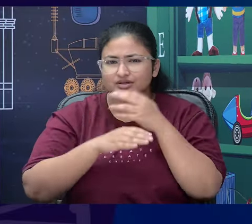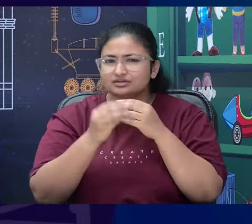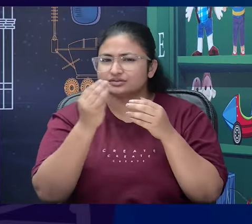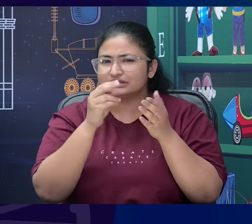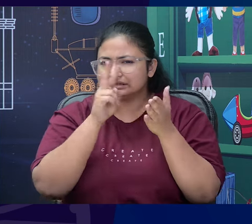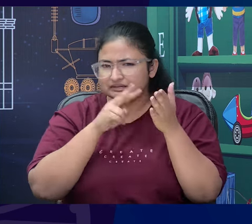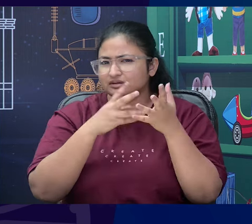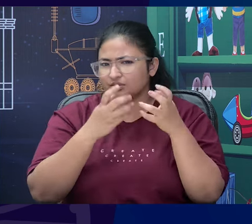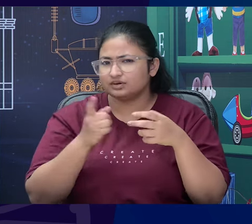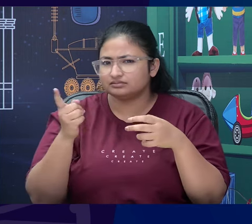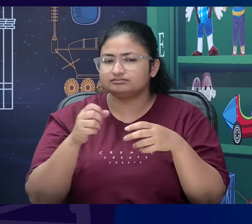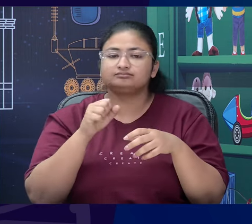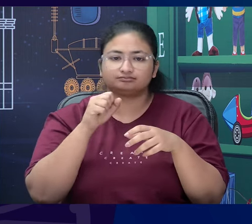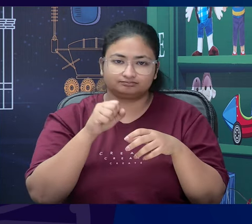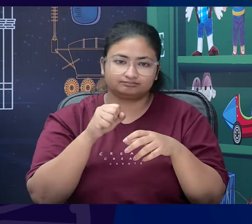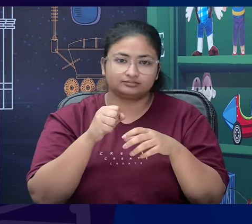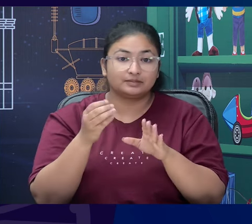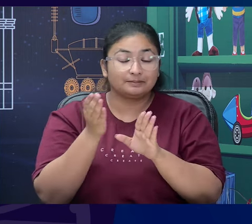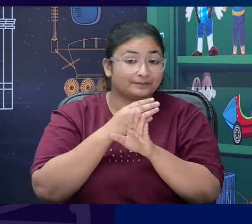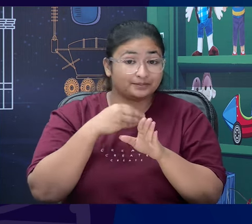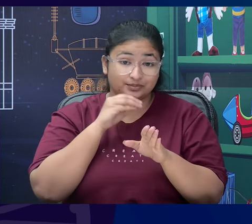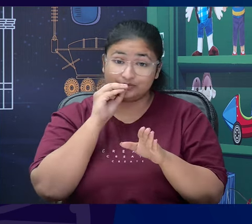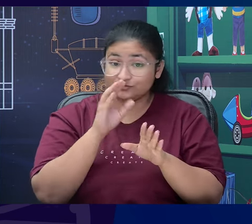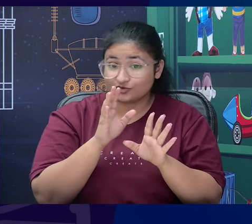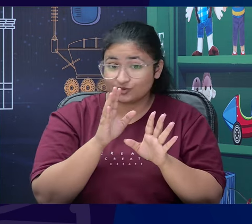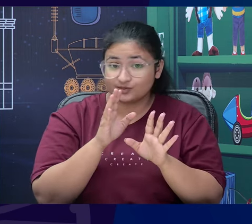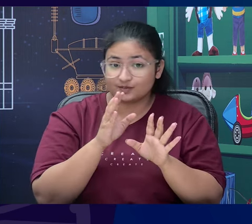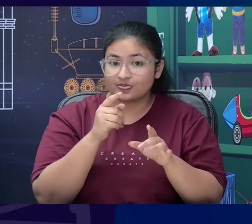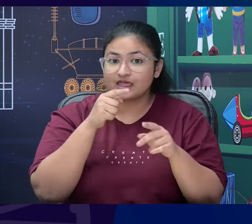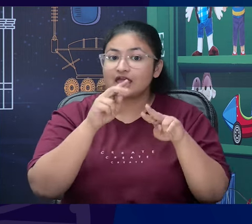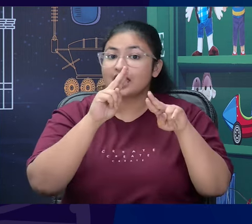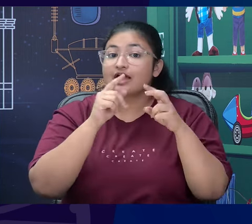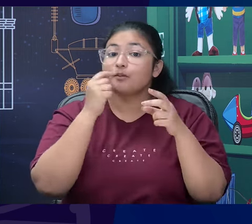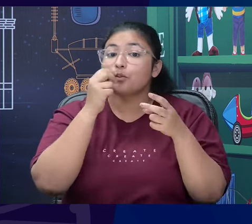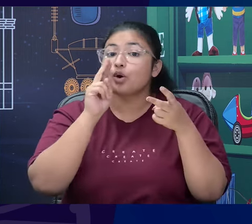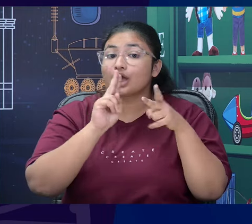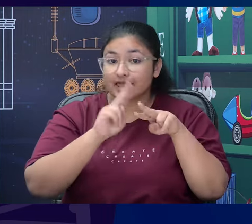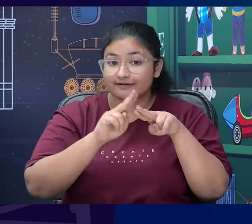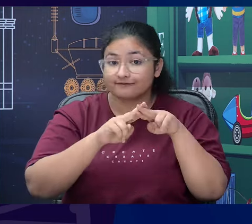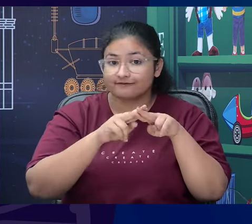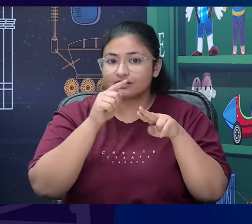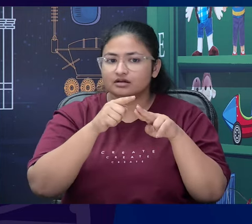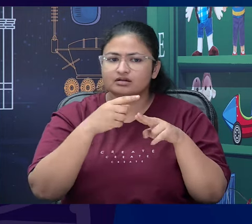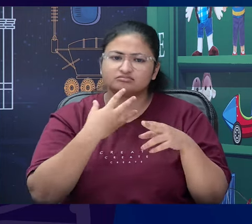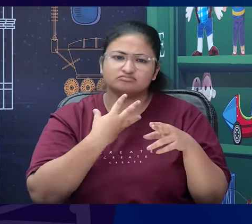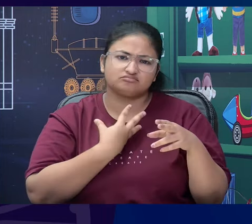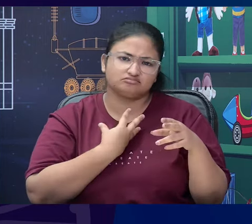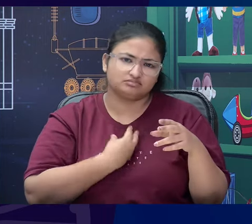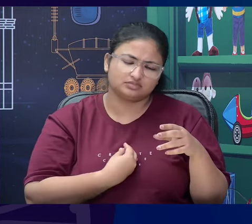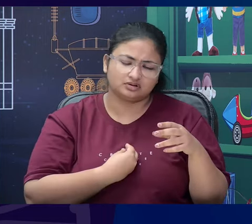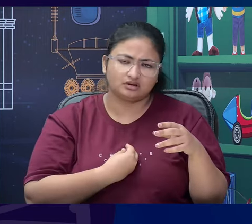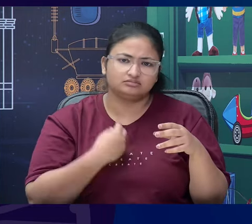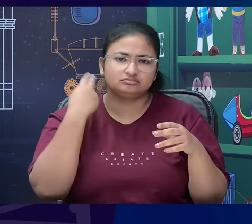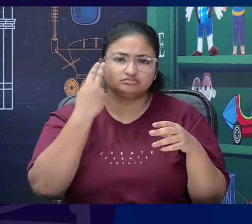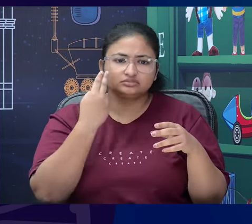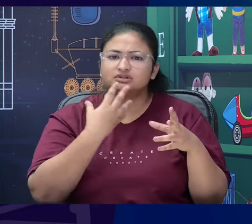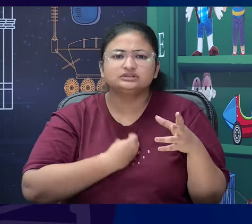like I have told you that Fowler the writer he is very disappointed and how do we